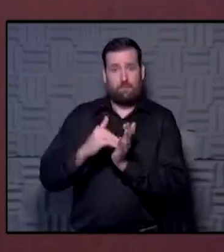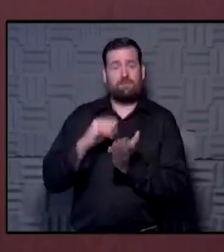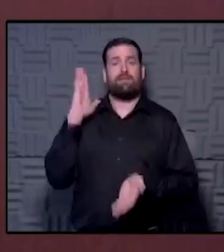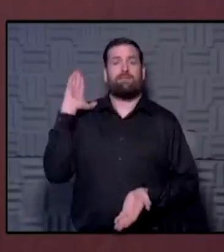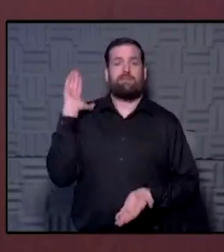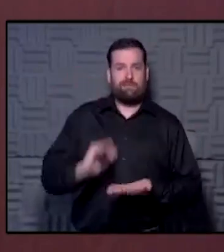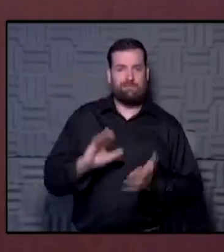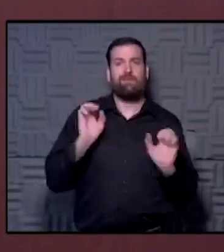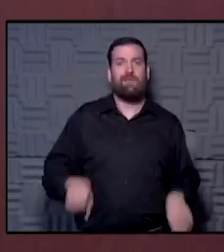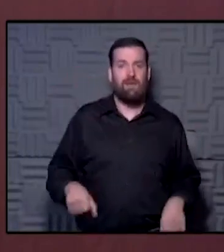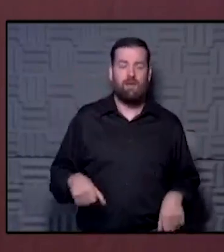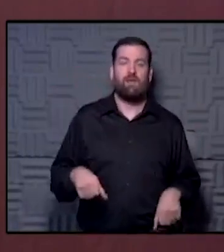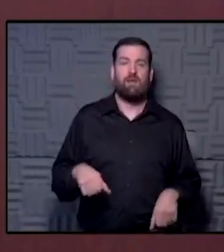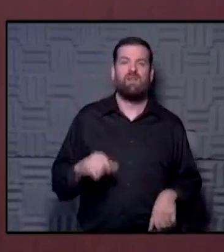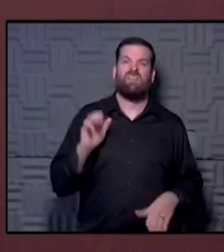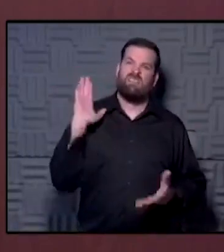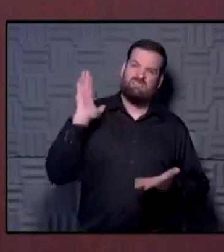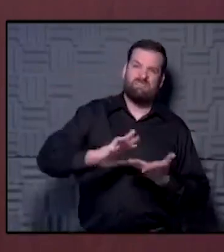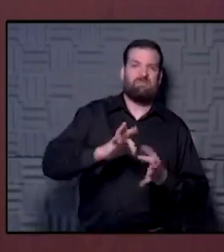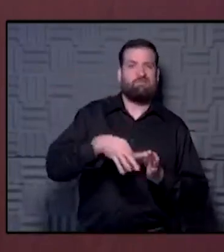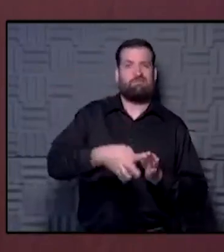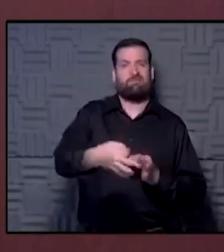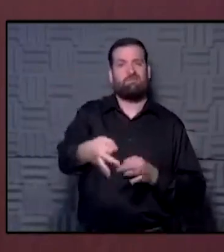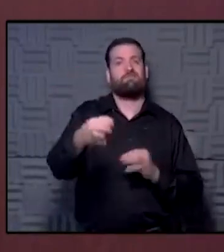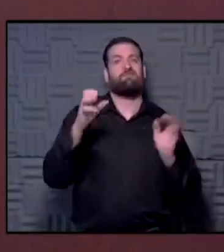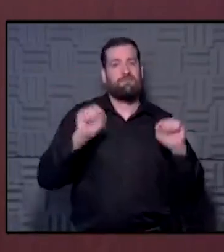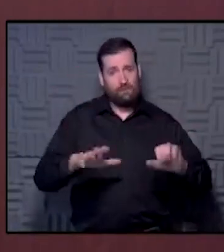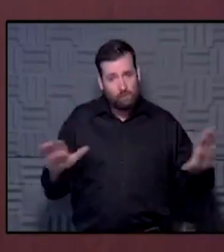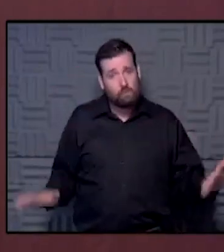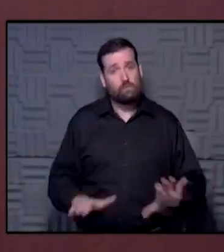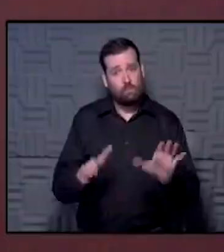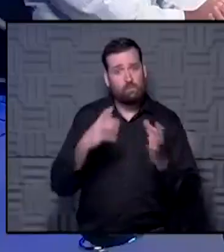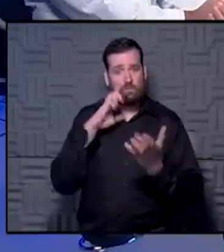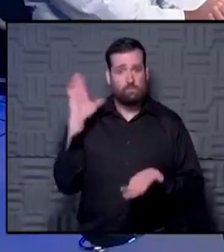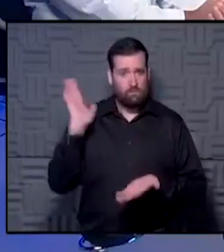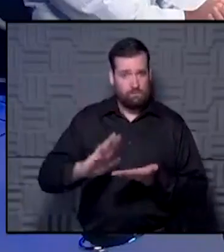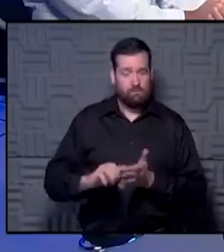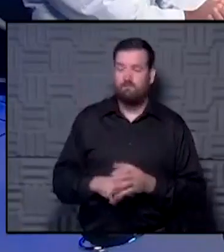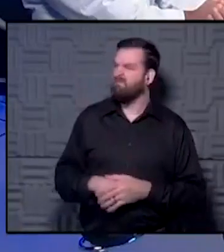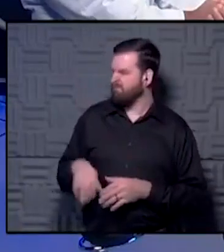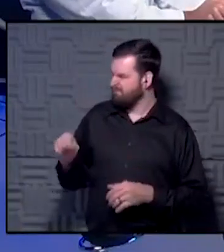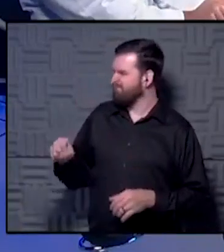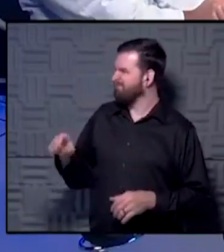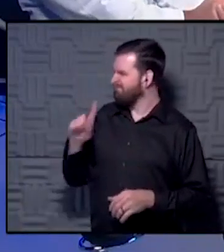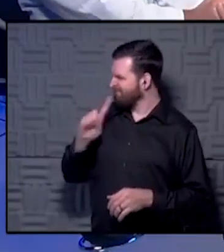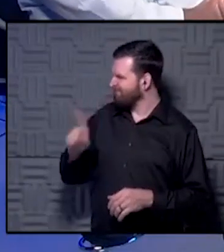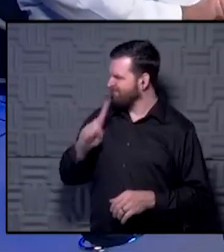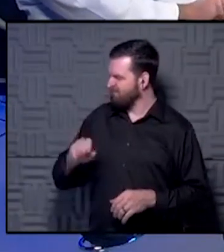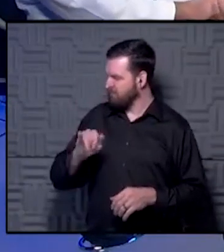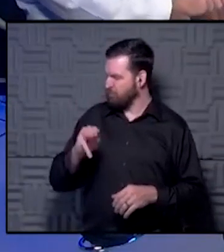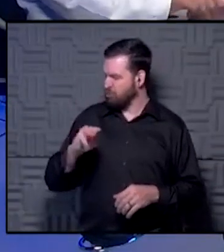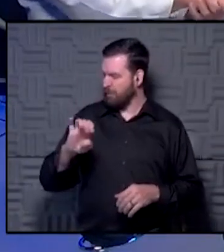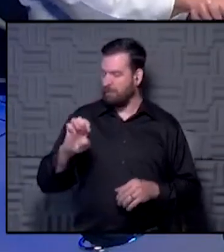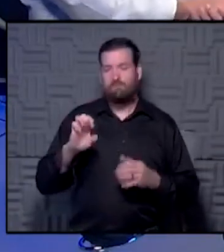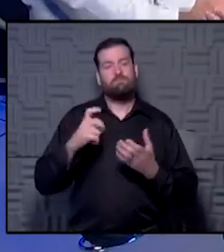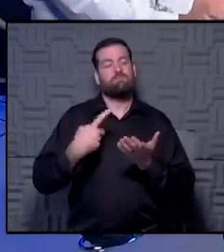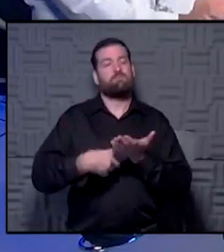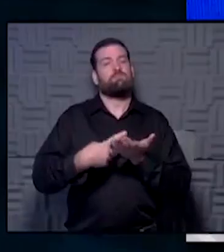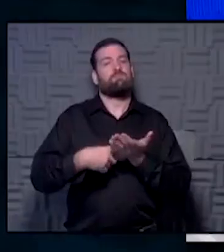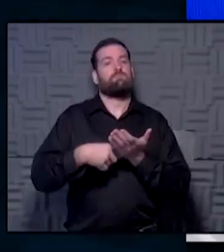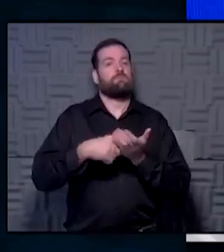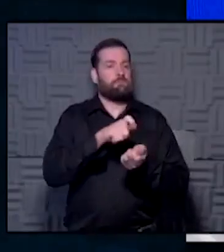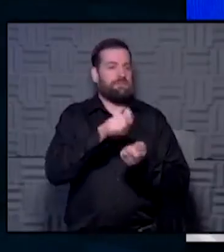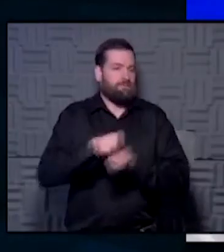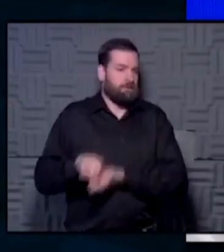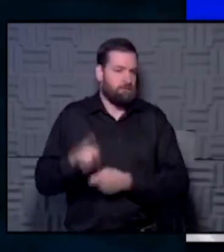minimizing delays. I think we can all take action to do that. Yeah, that has just got to be true. And Jamie, talk about some of the specific things